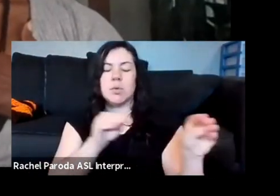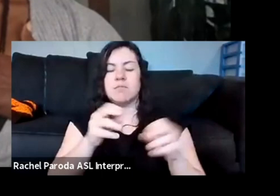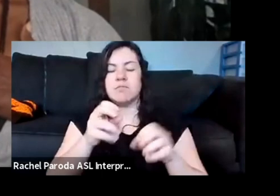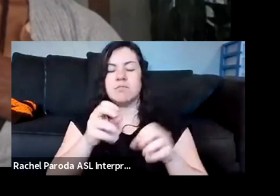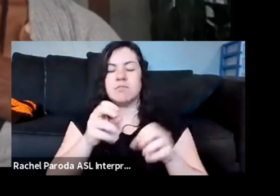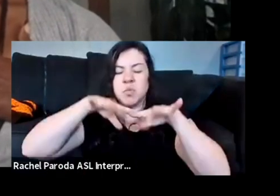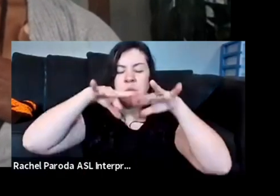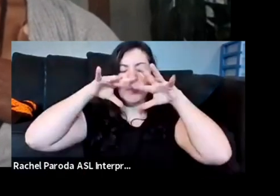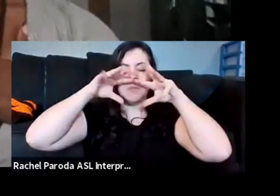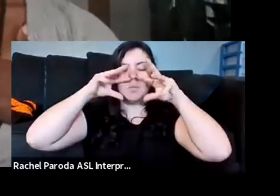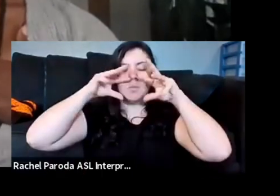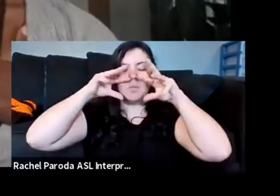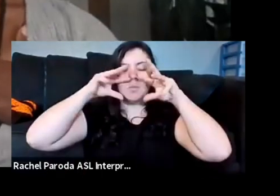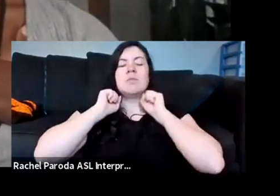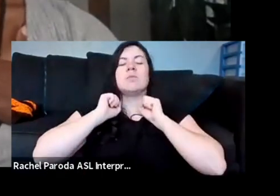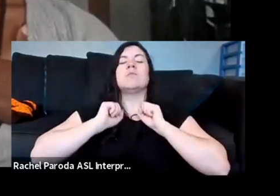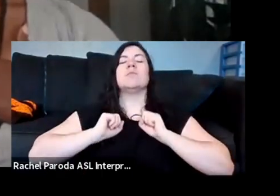Full, spacious inhale.